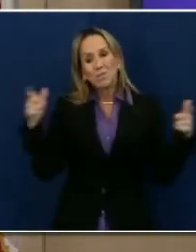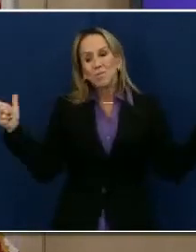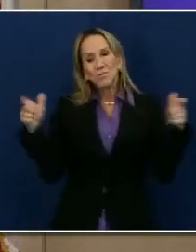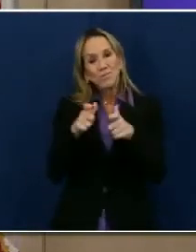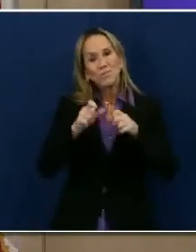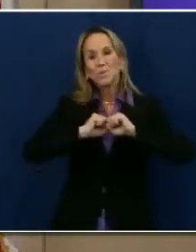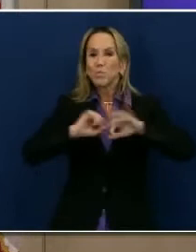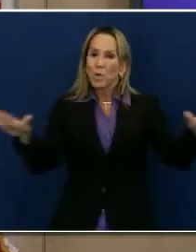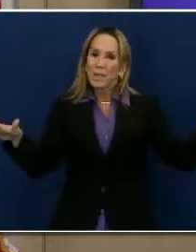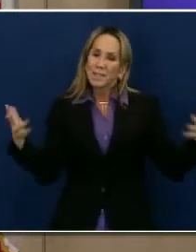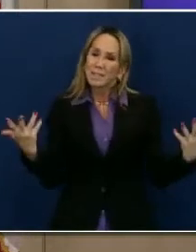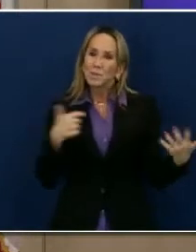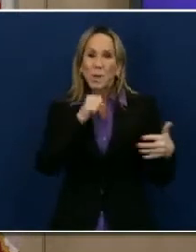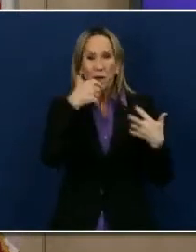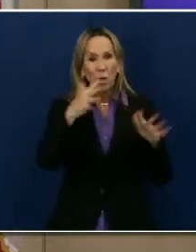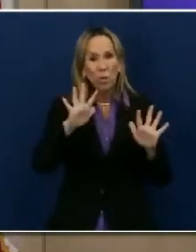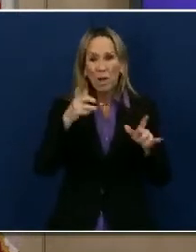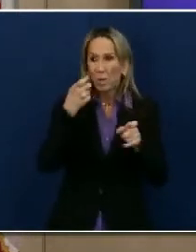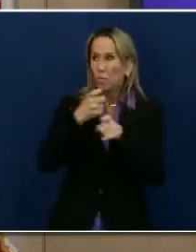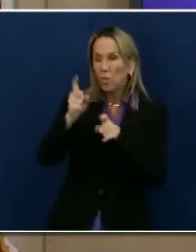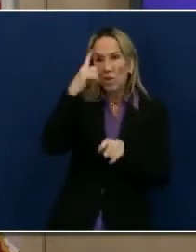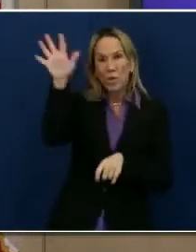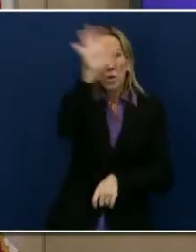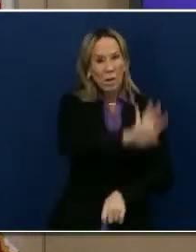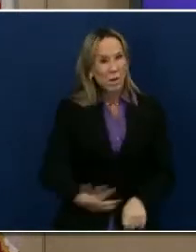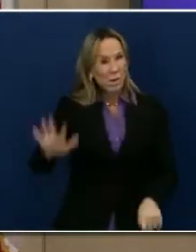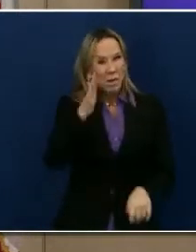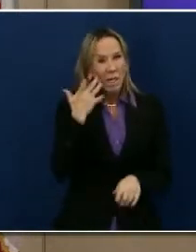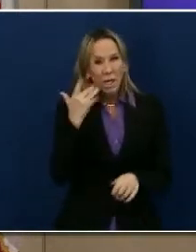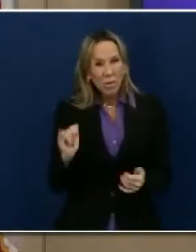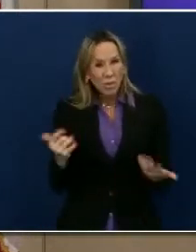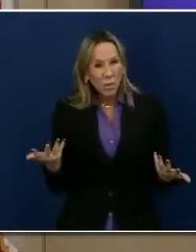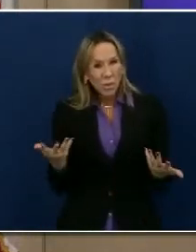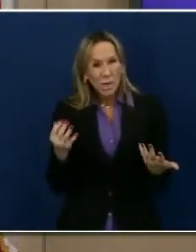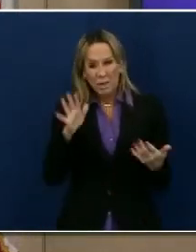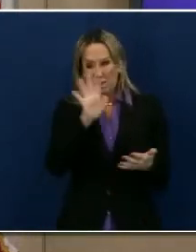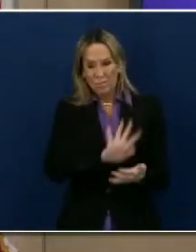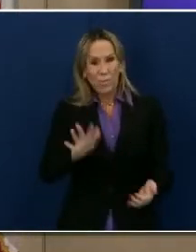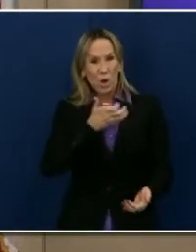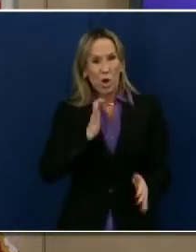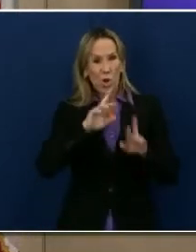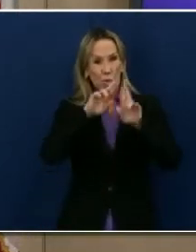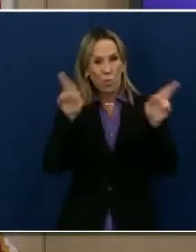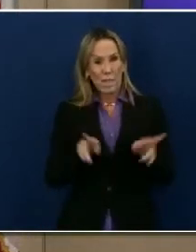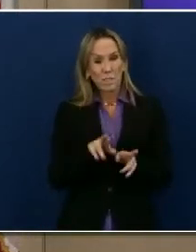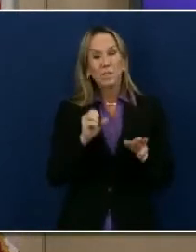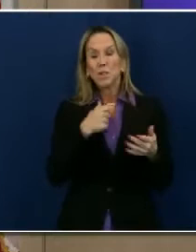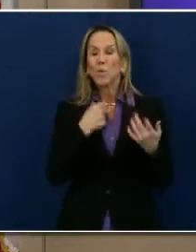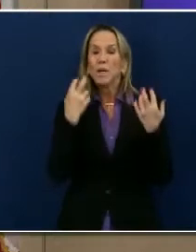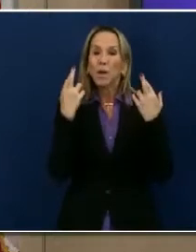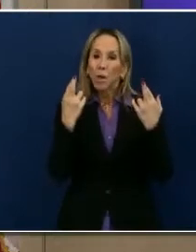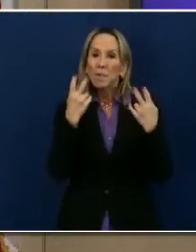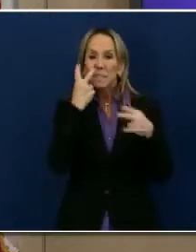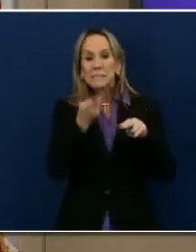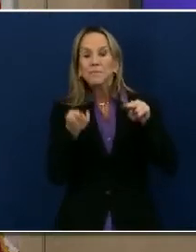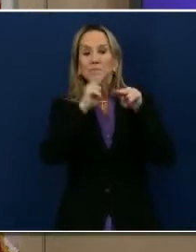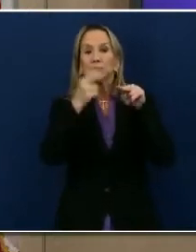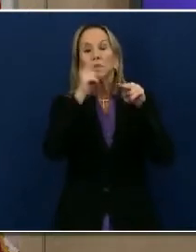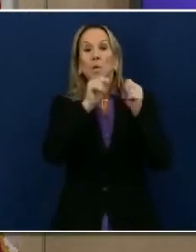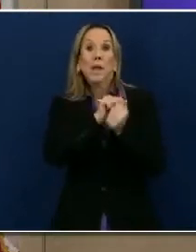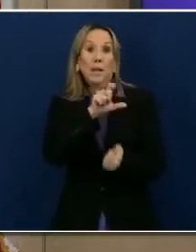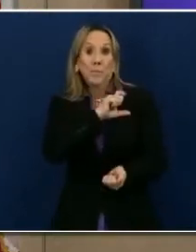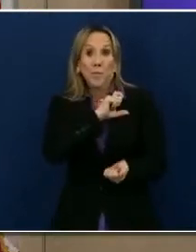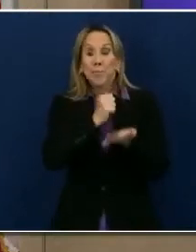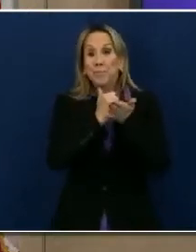hold back our entire region. And we certainly hope to have increased efforts around enforcement. We also,